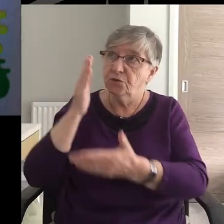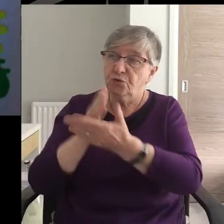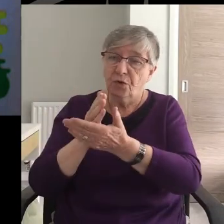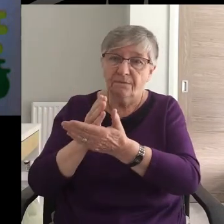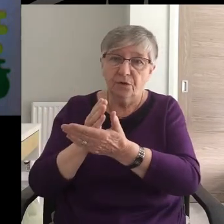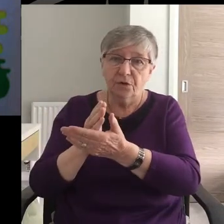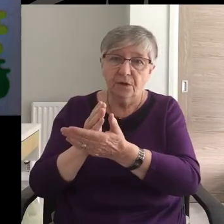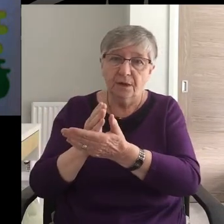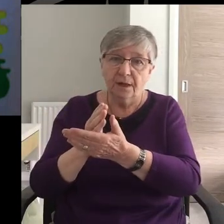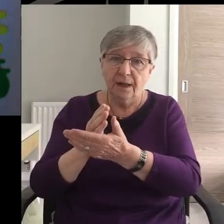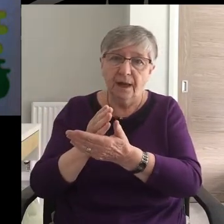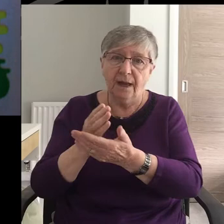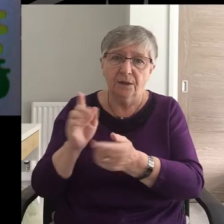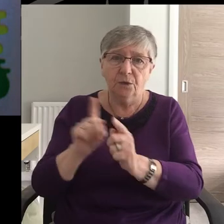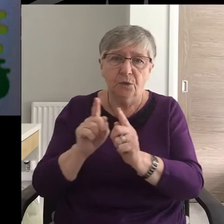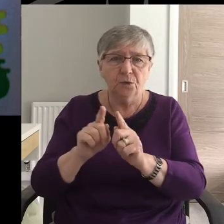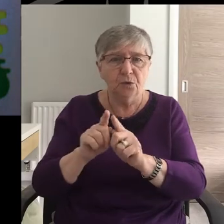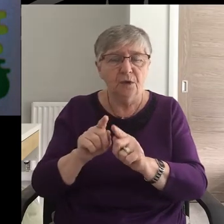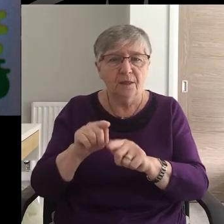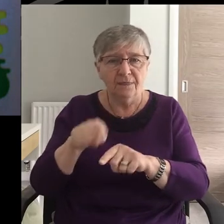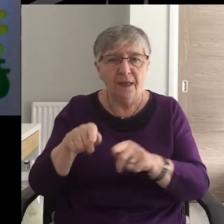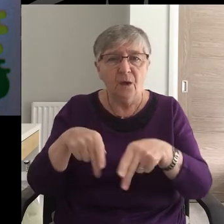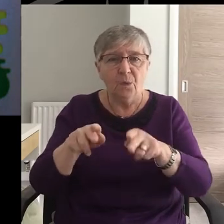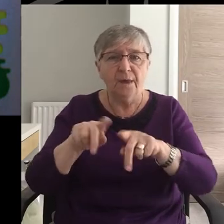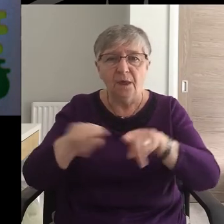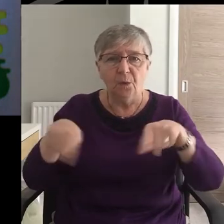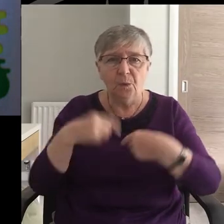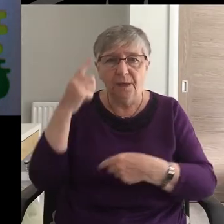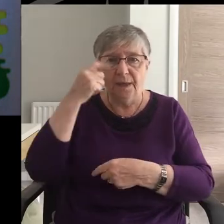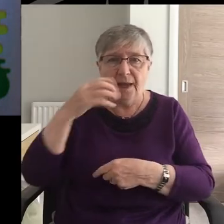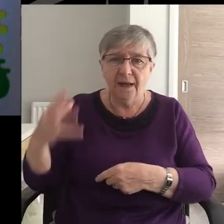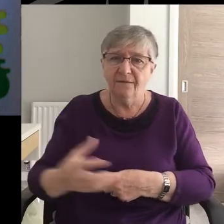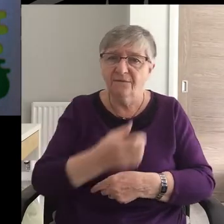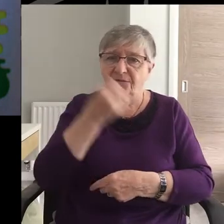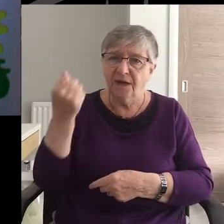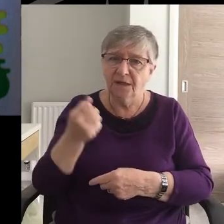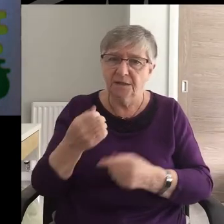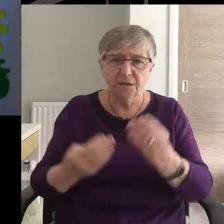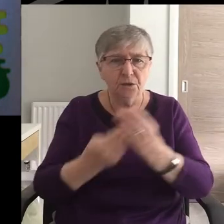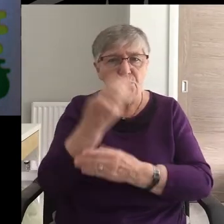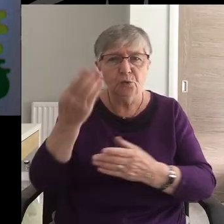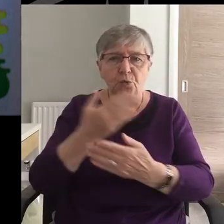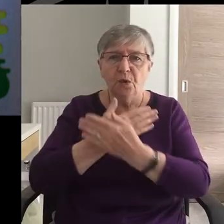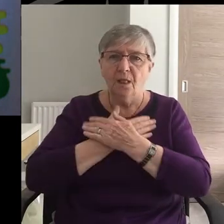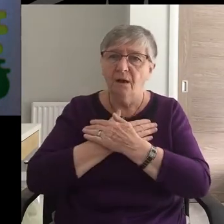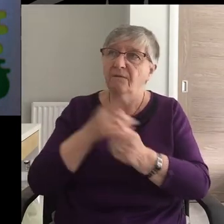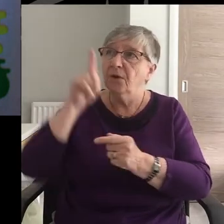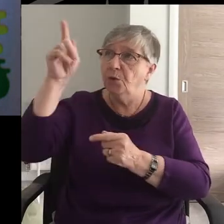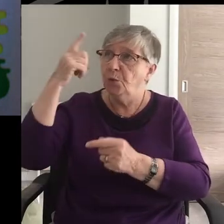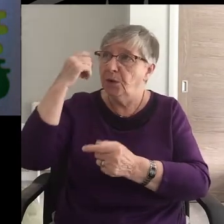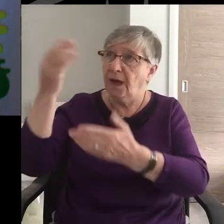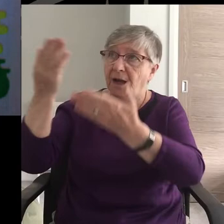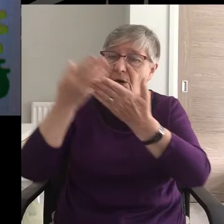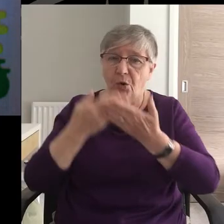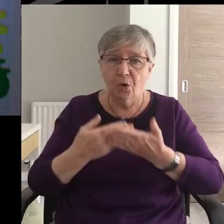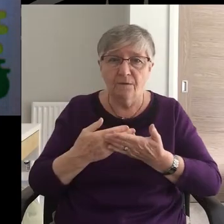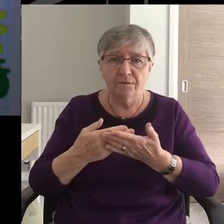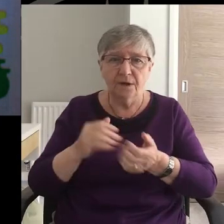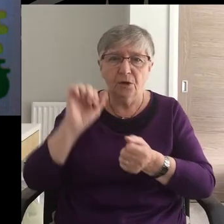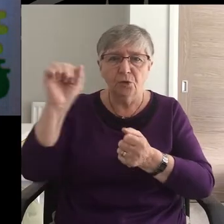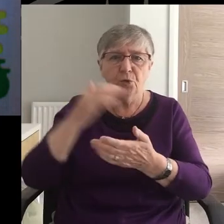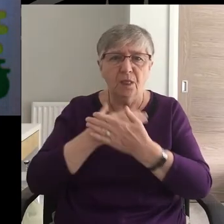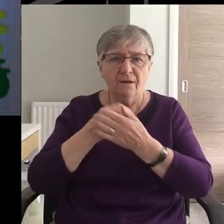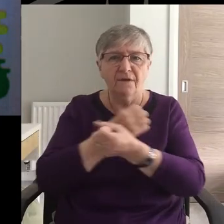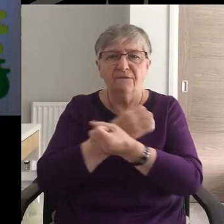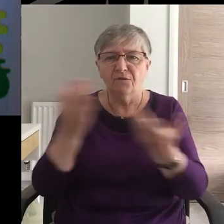And so may we discover the renewing love which only you can offer, a love that frees us